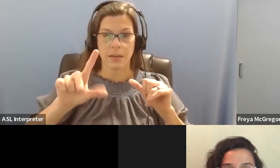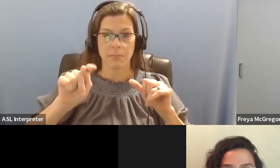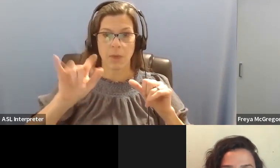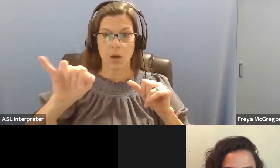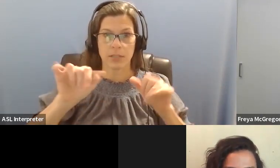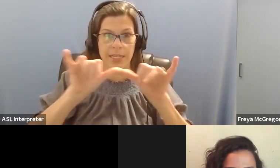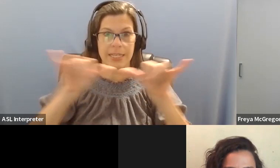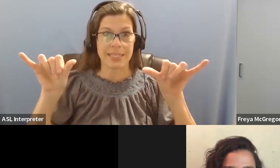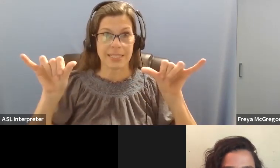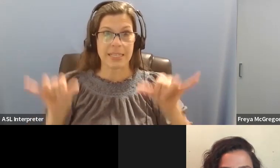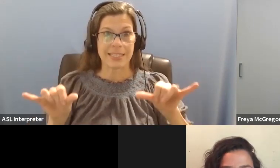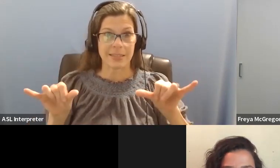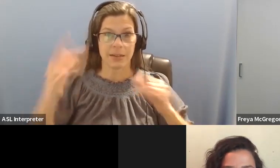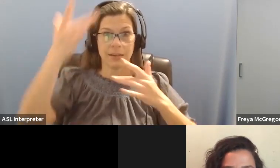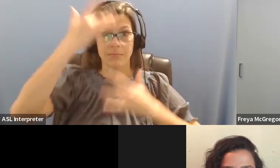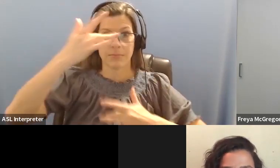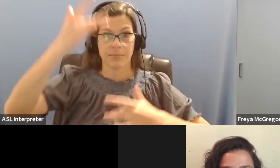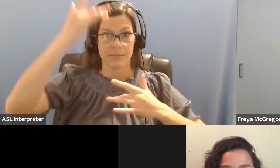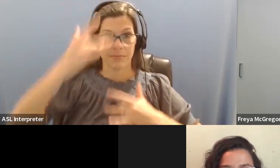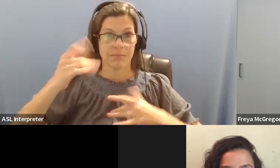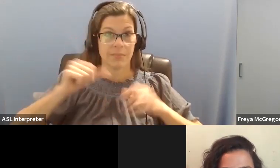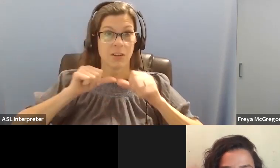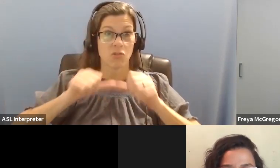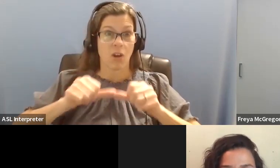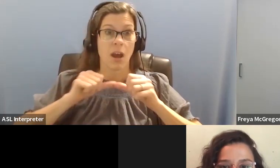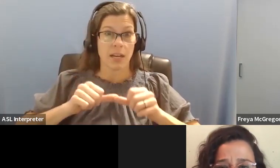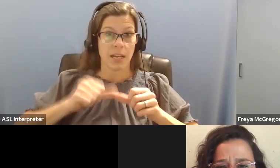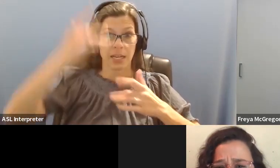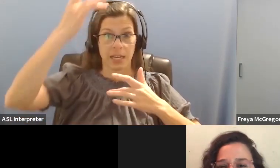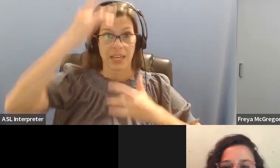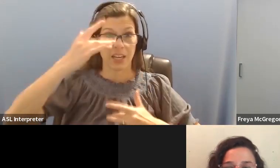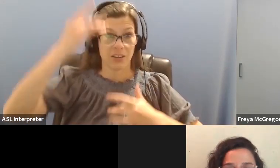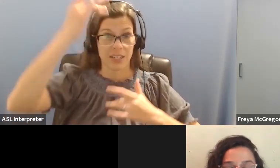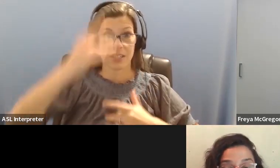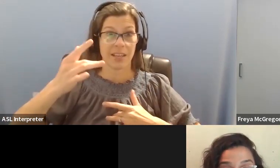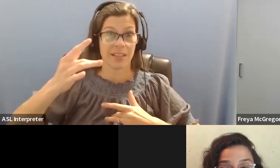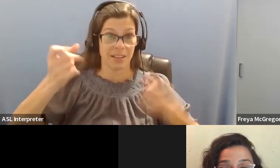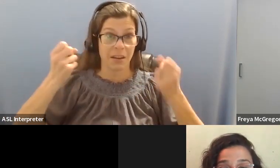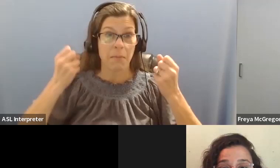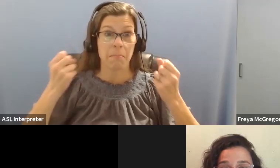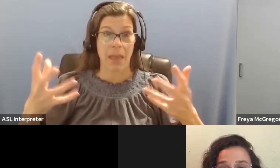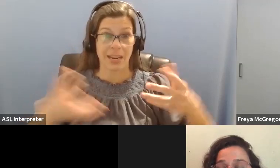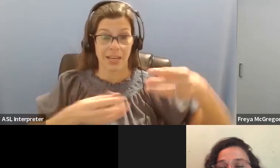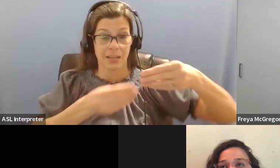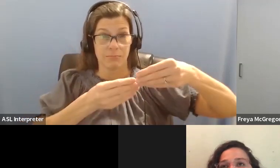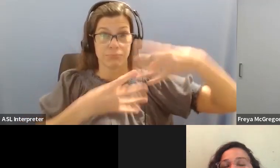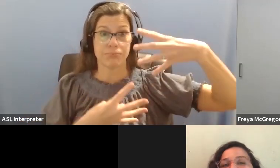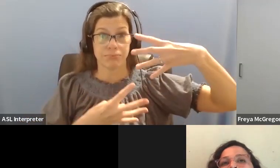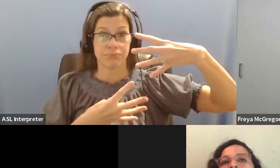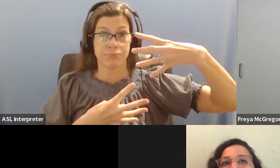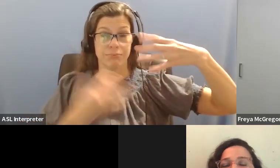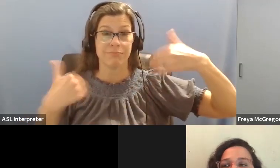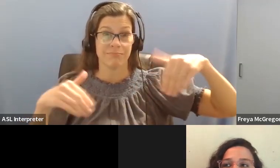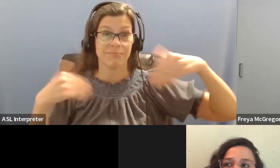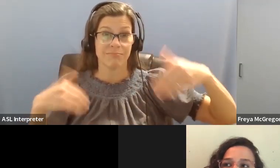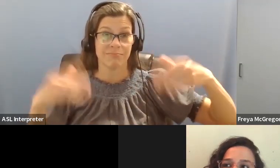umbrella of just like chronic illnesses in a trench coat. That's how I describe myself right now.